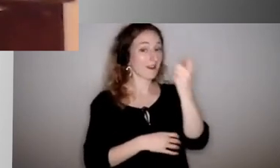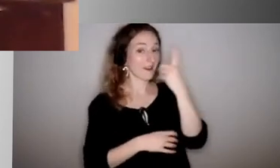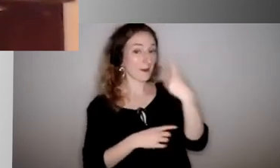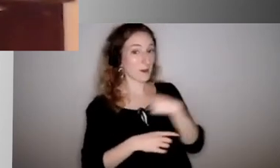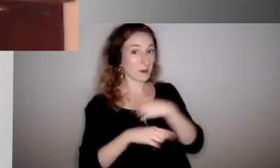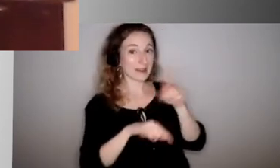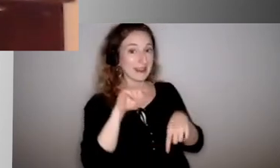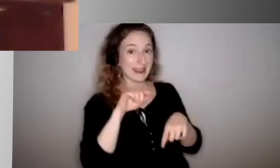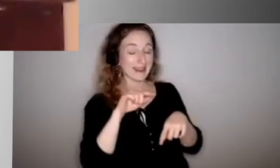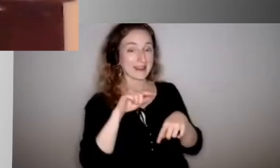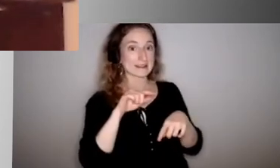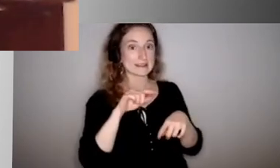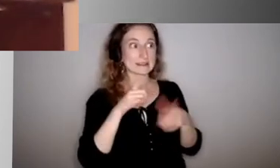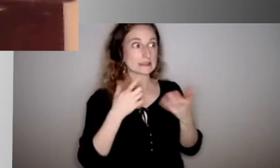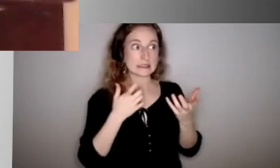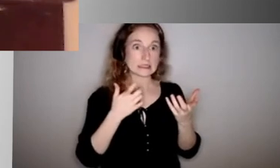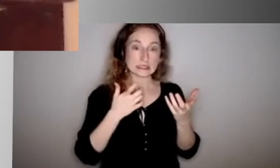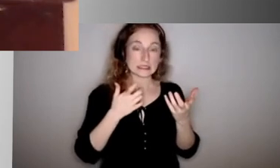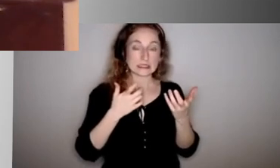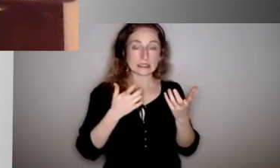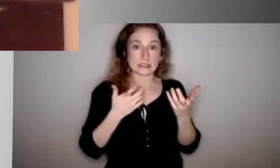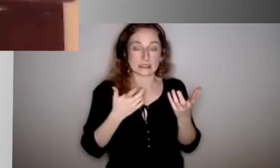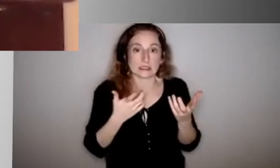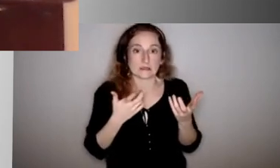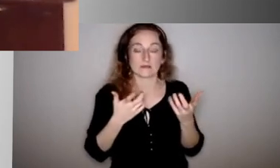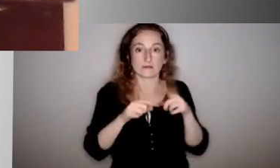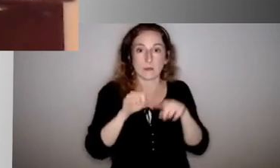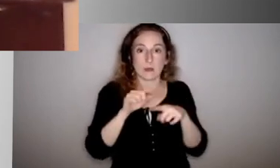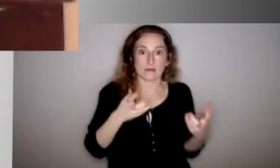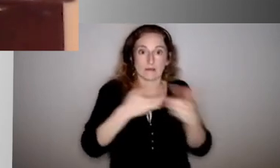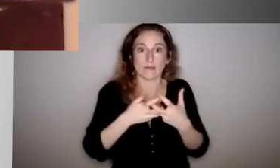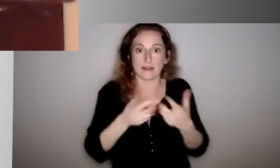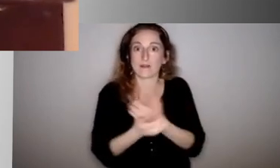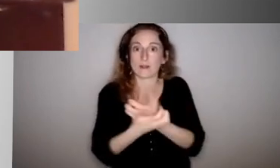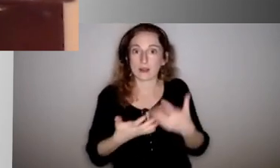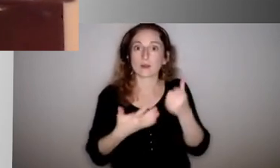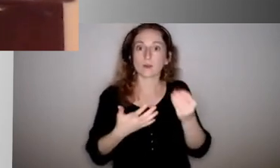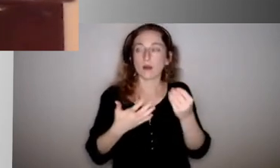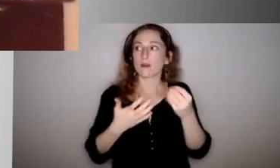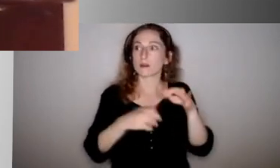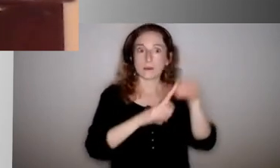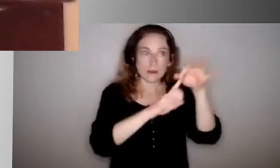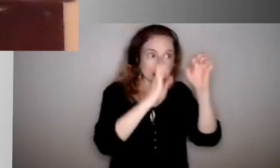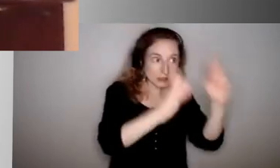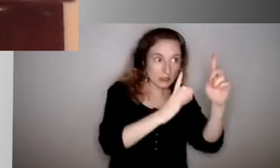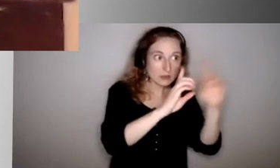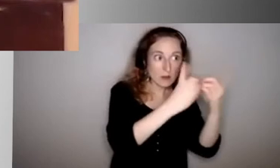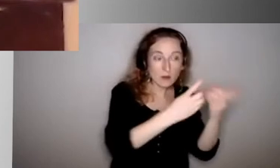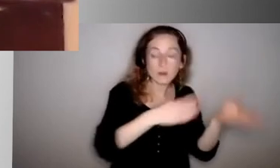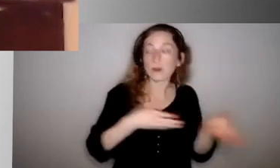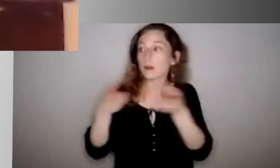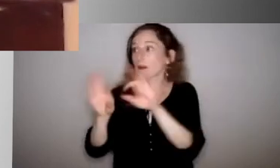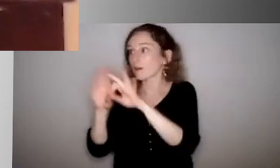creative through the case conference process and working with the special education department and the home and figuring out how we provide these